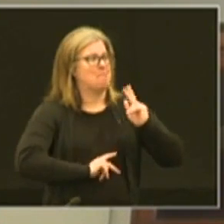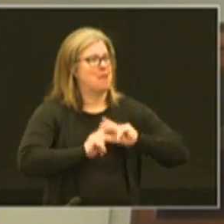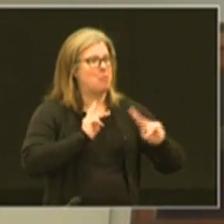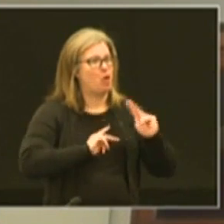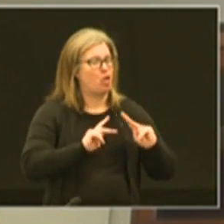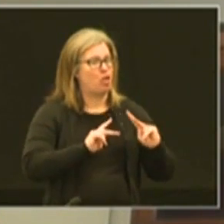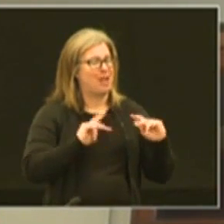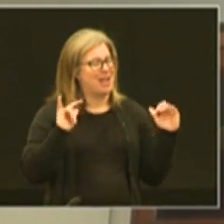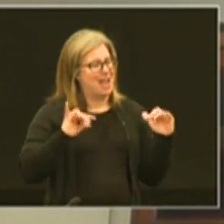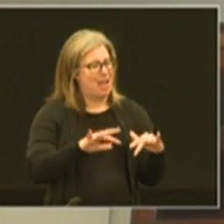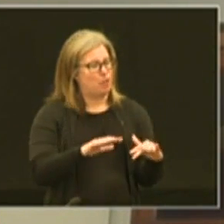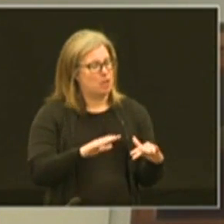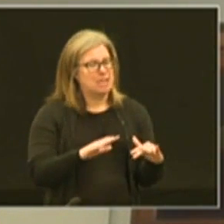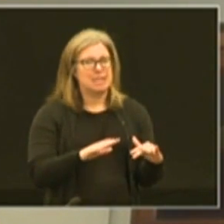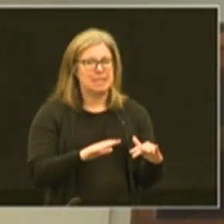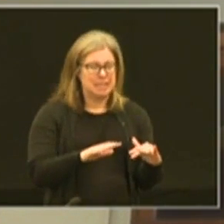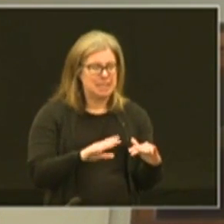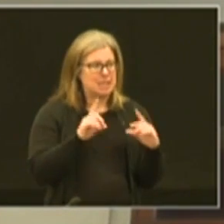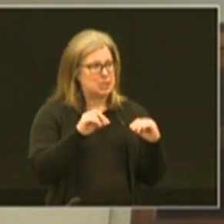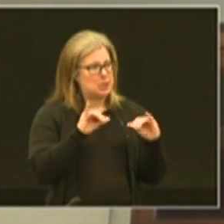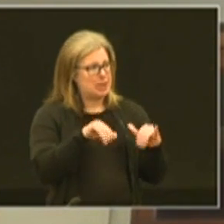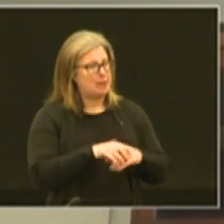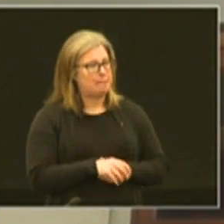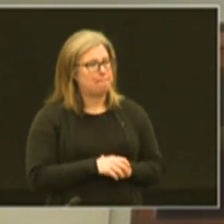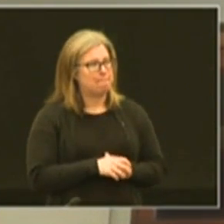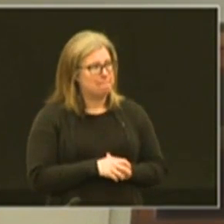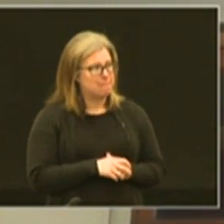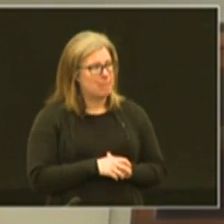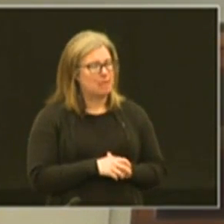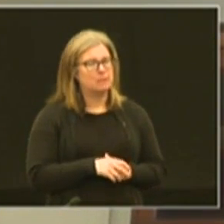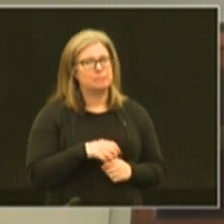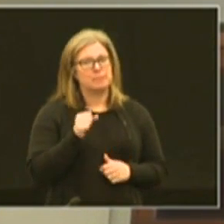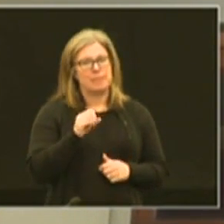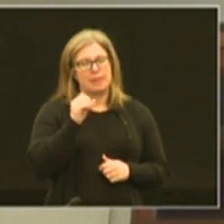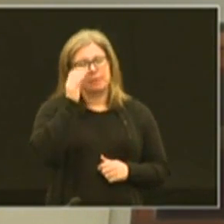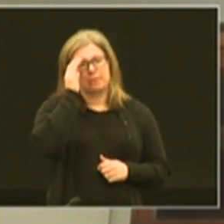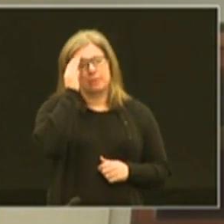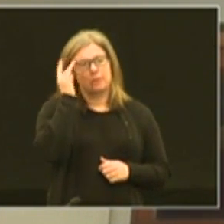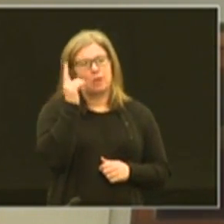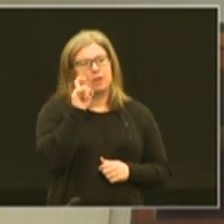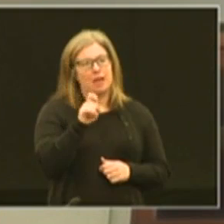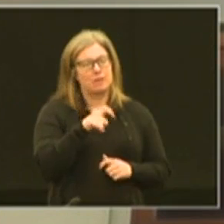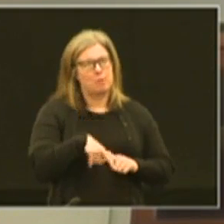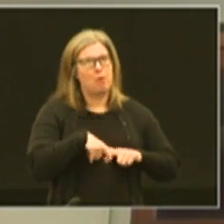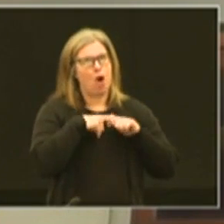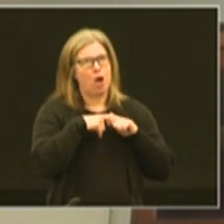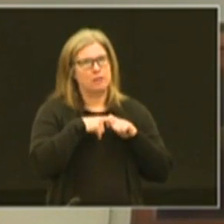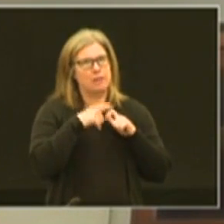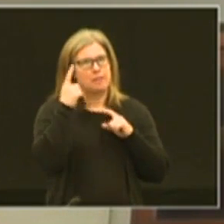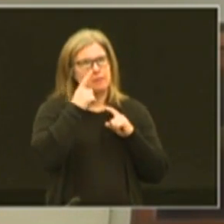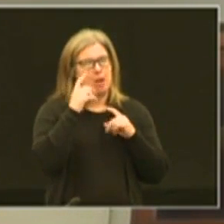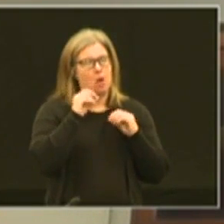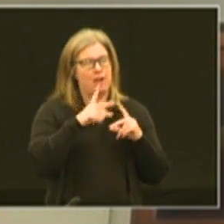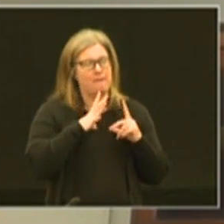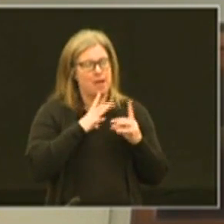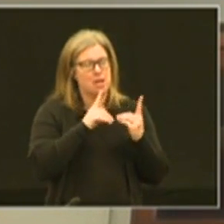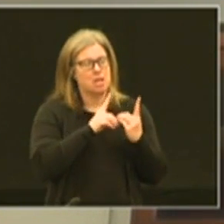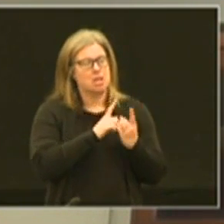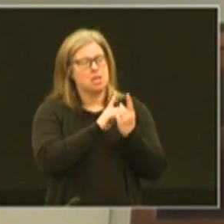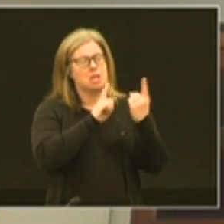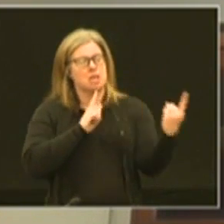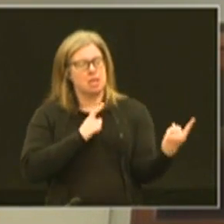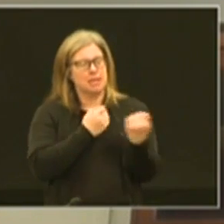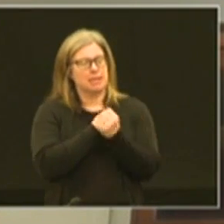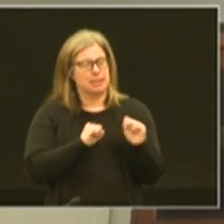gathering in some sense to do that um and so we always have to pause and think about okay social distancing